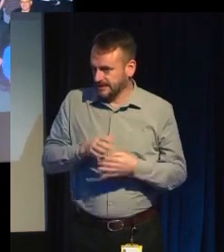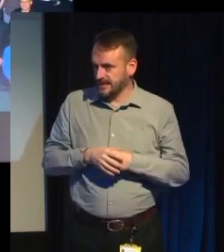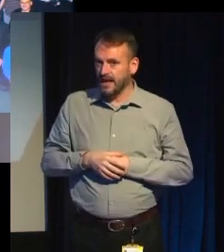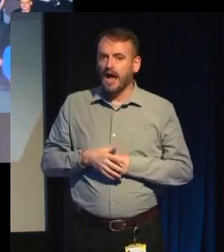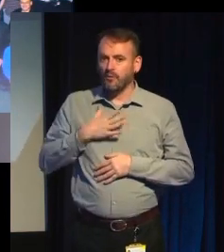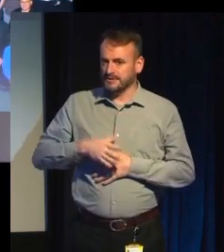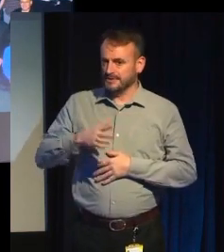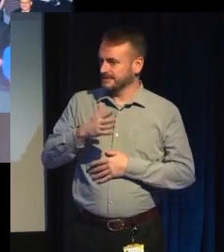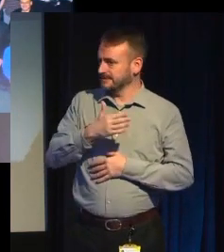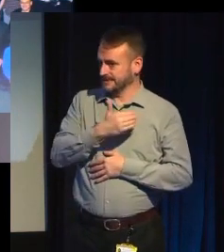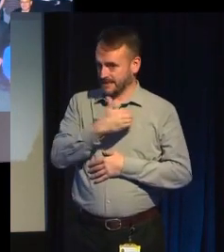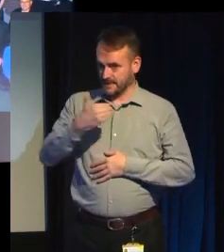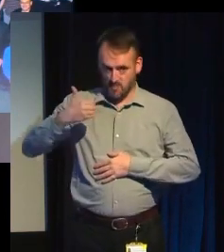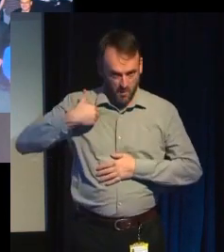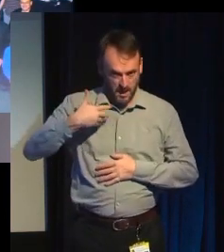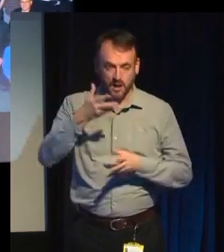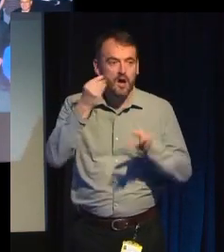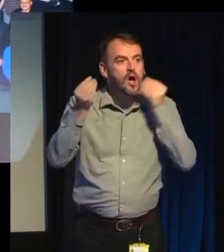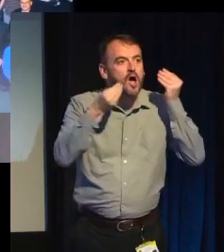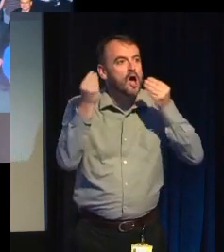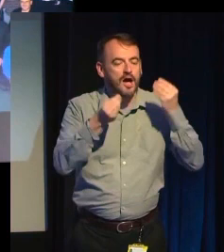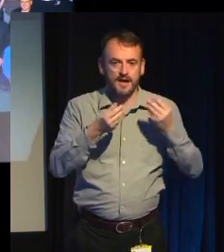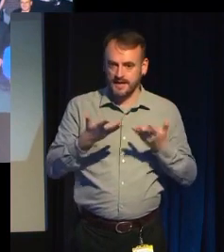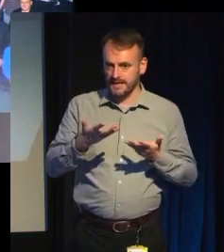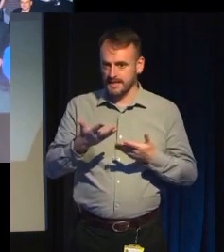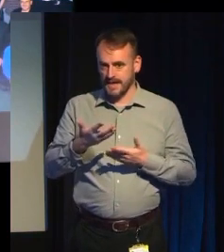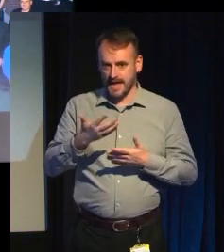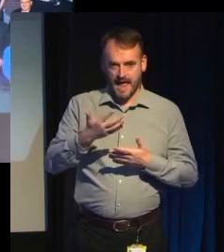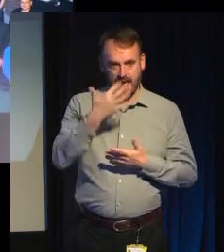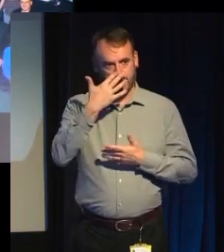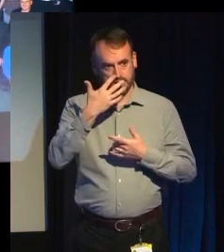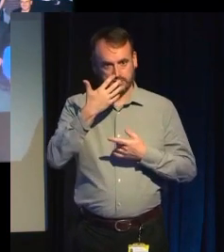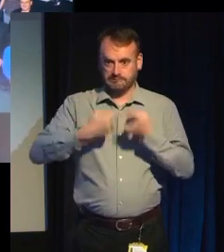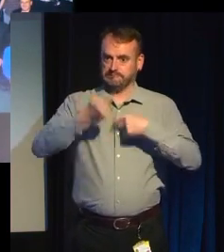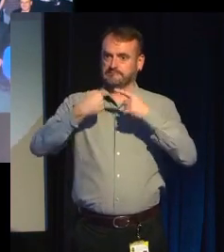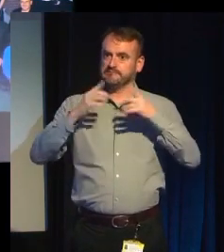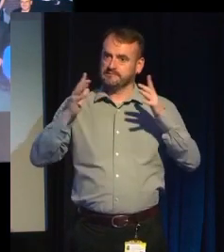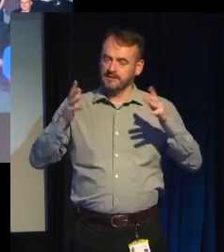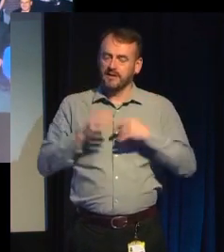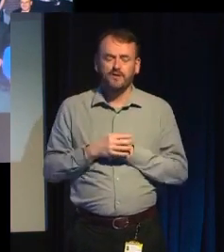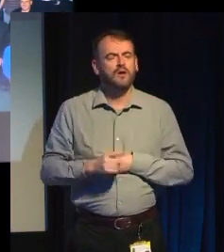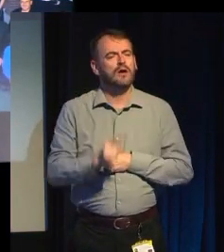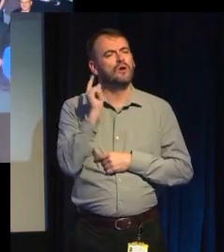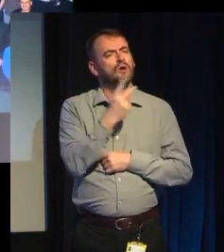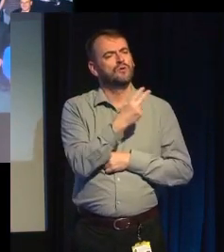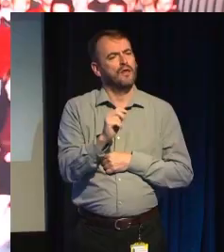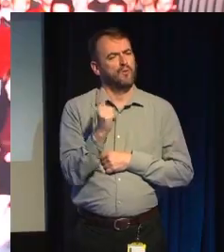morning, the bathroom. Totally undermining that now. So back in 2001, I'd been in game development